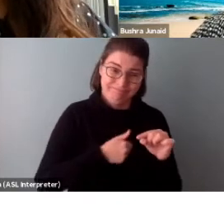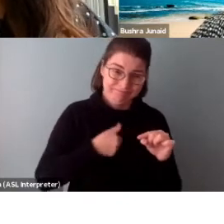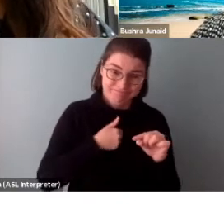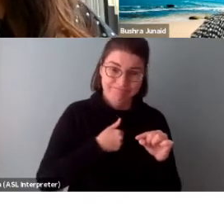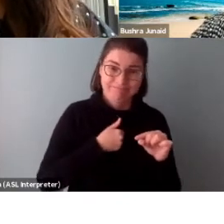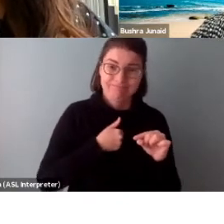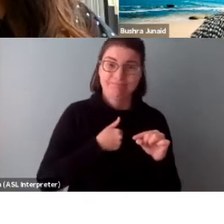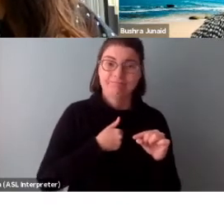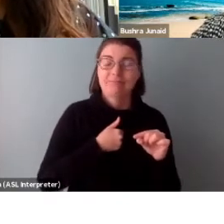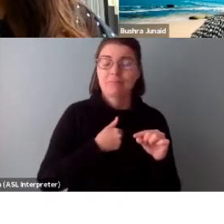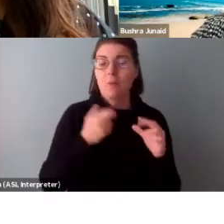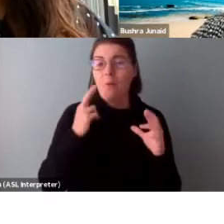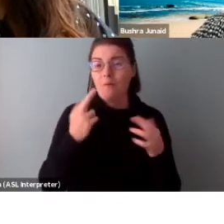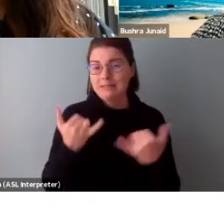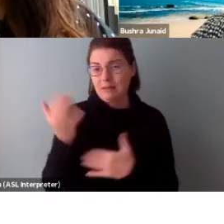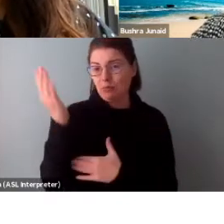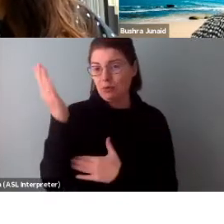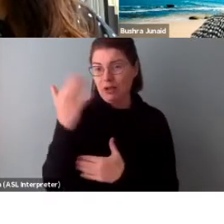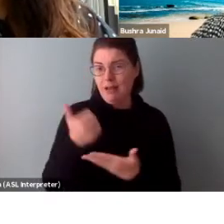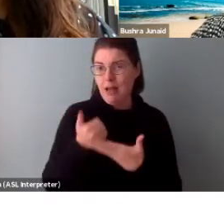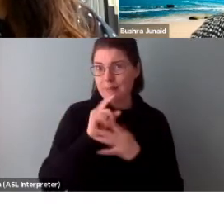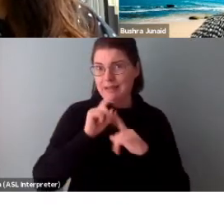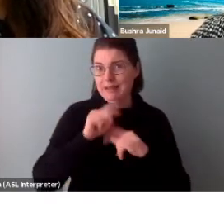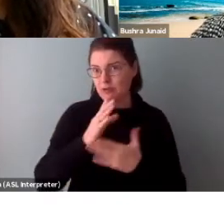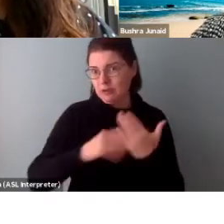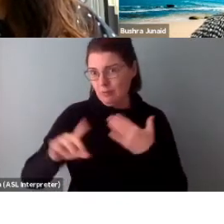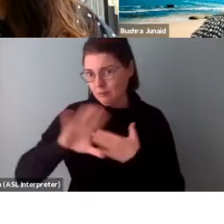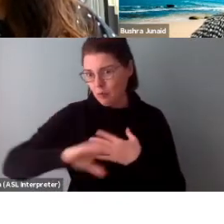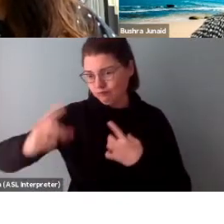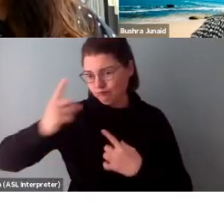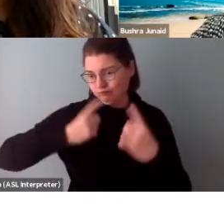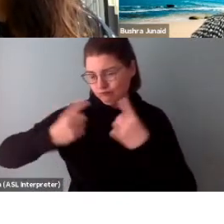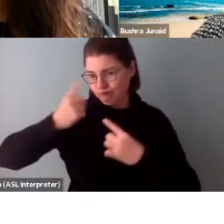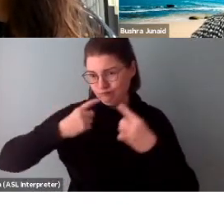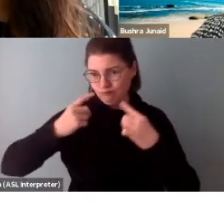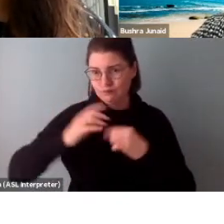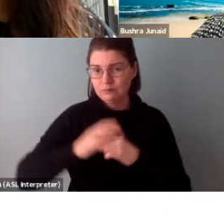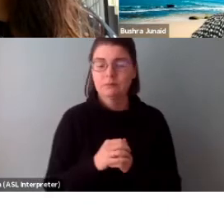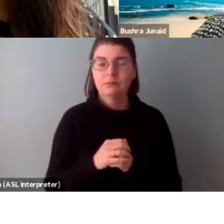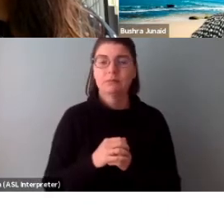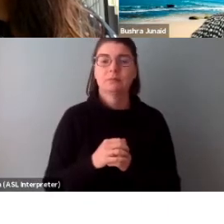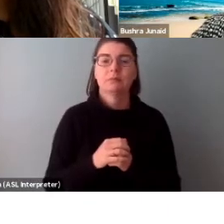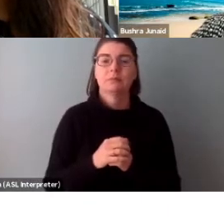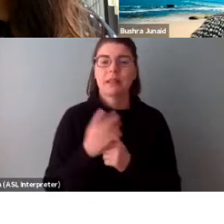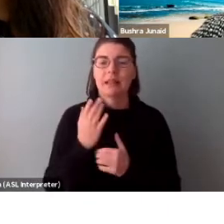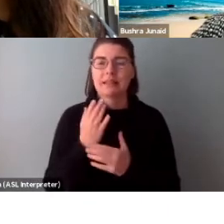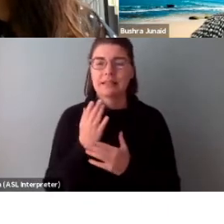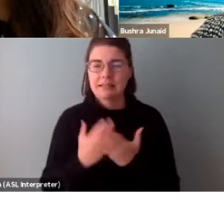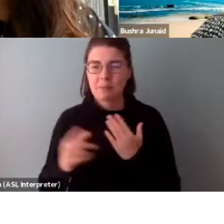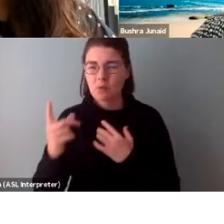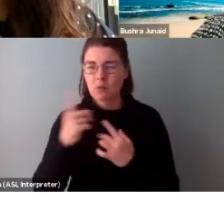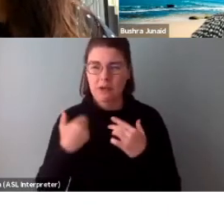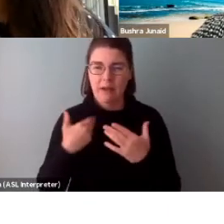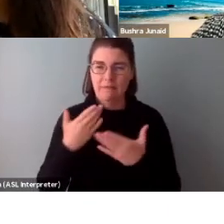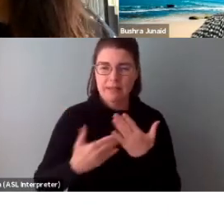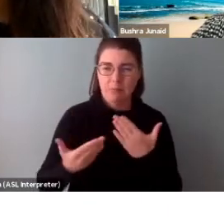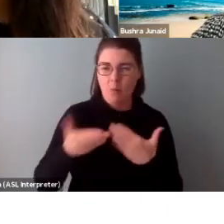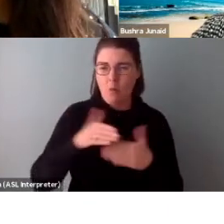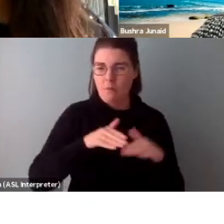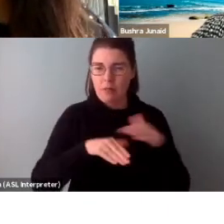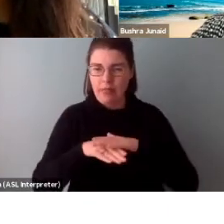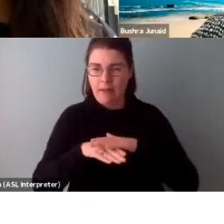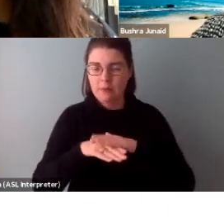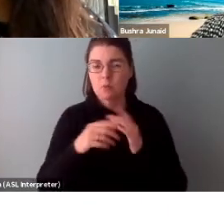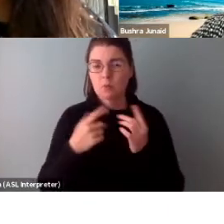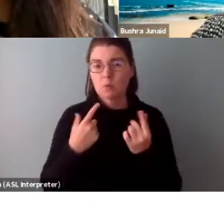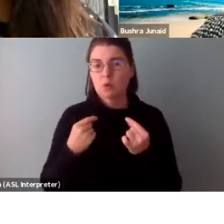And hopefully the presentation covered a lot of what you were asking about. And there is a bit of overlap in some of the questions we received. So